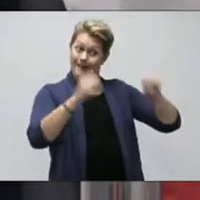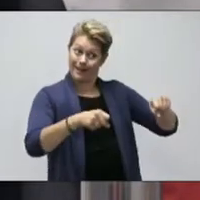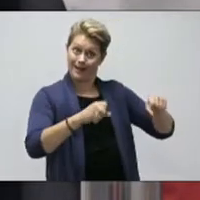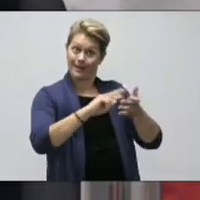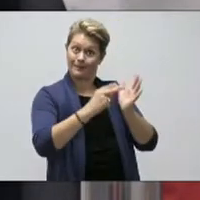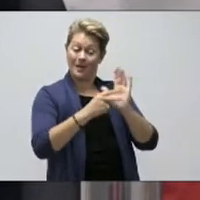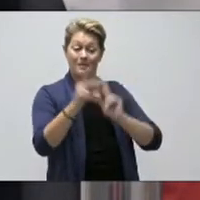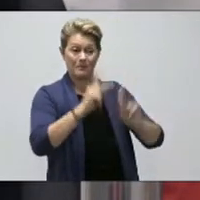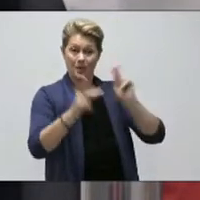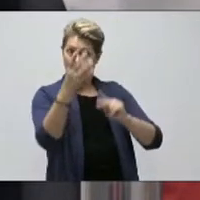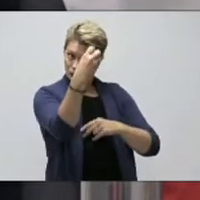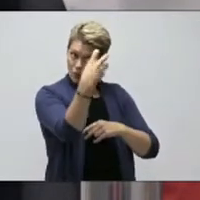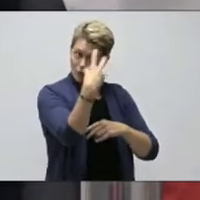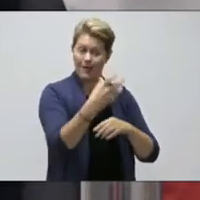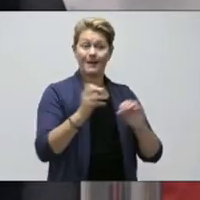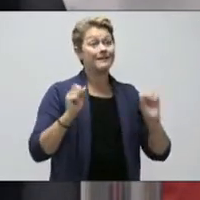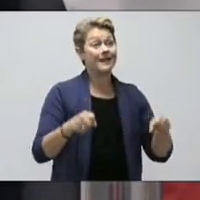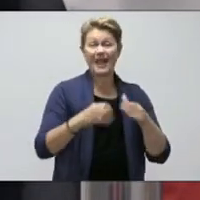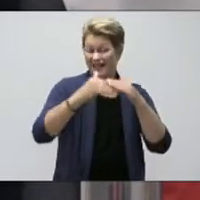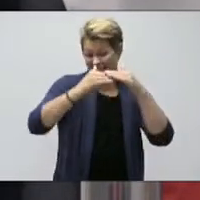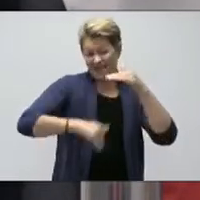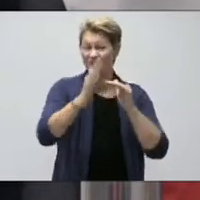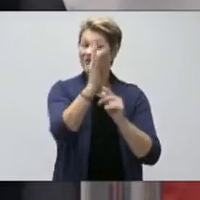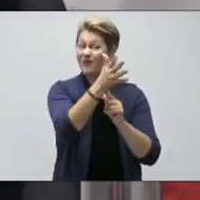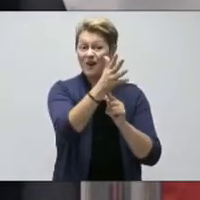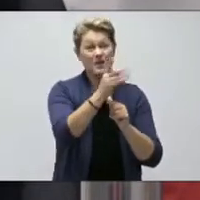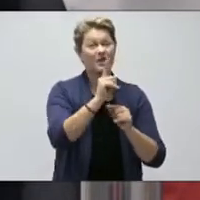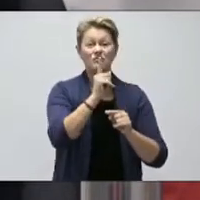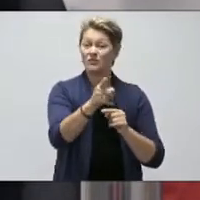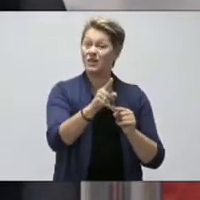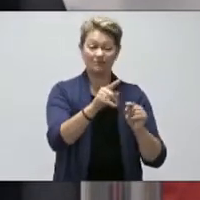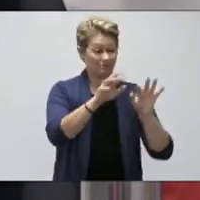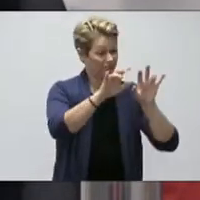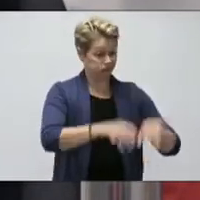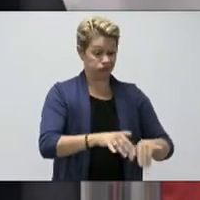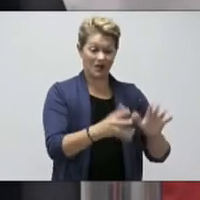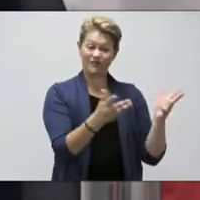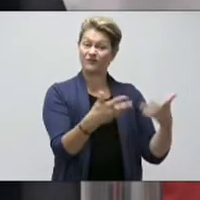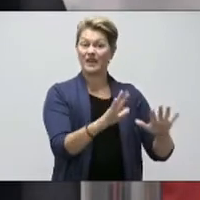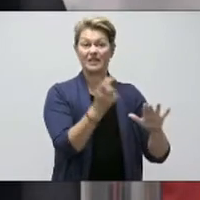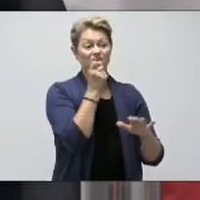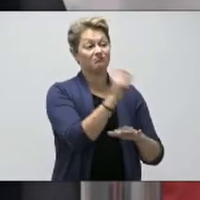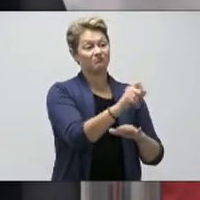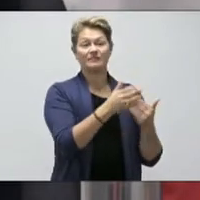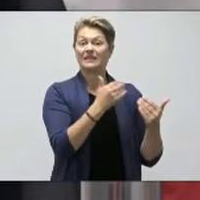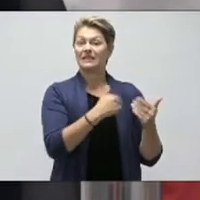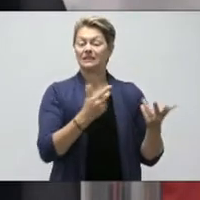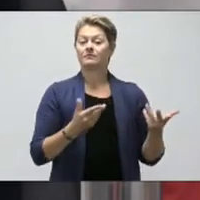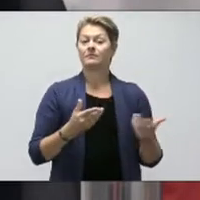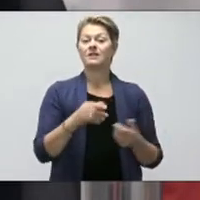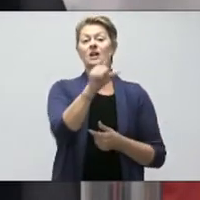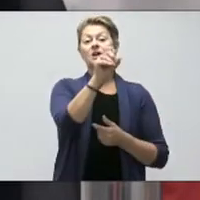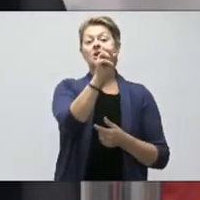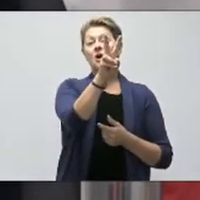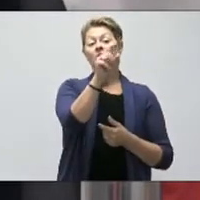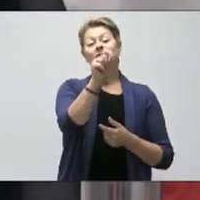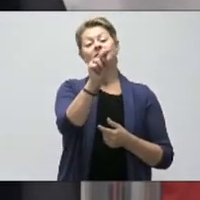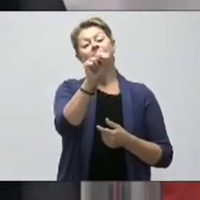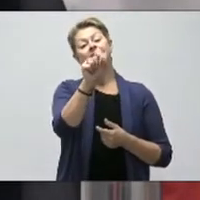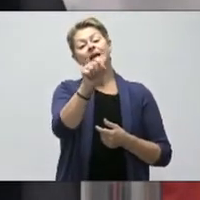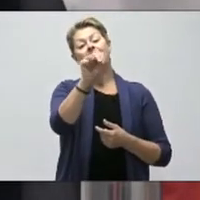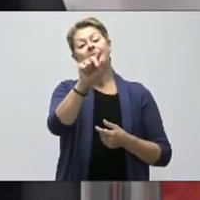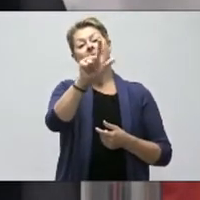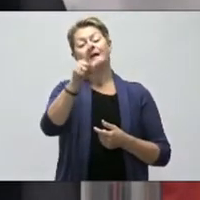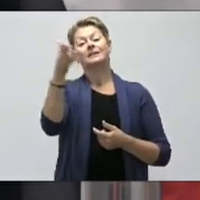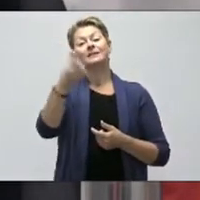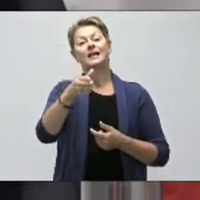effectively complete the process in less than five minutes. So I encourage you to visit gov.nl.ca slash digitalgovernment to